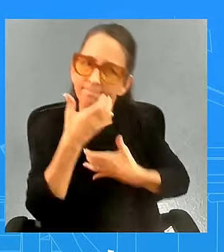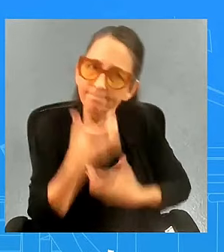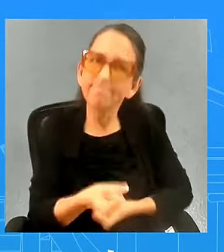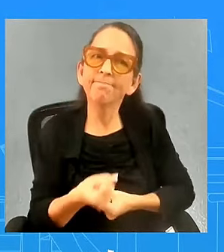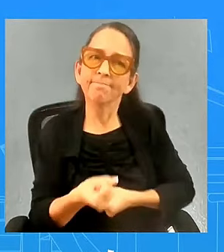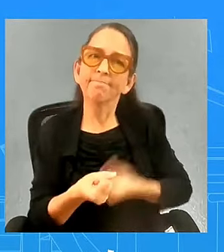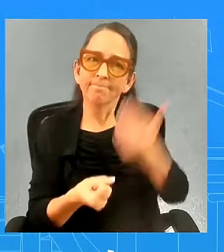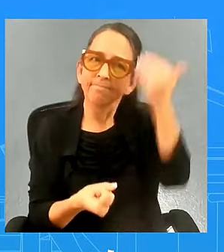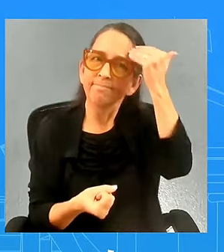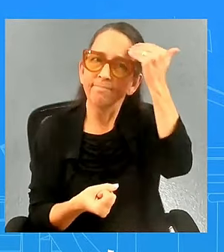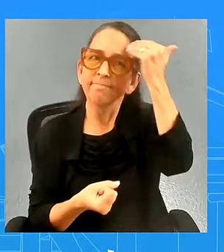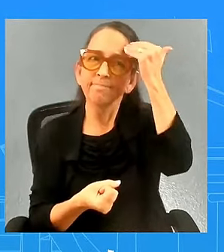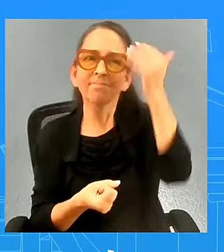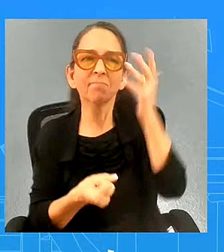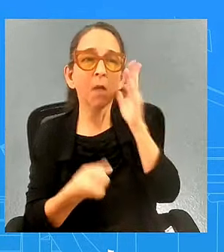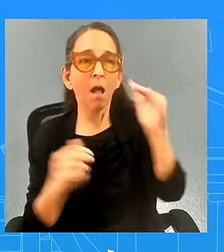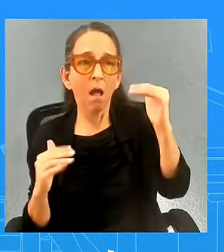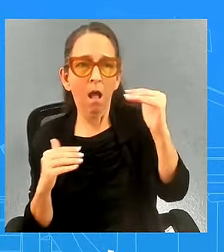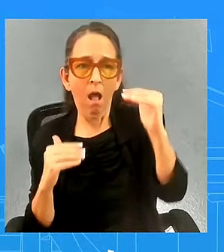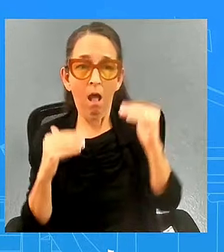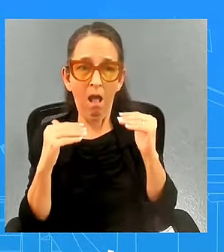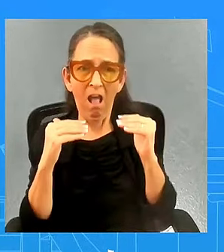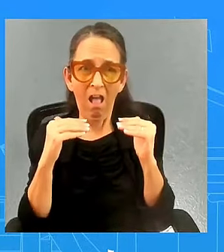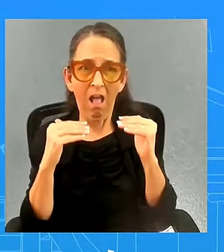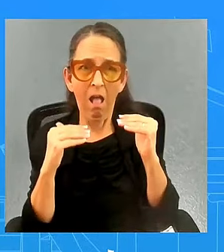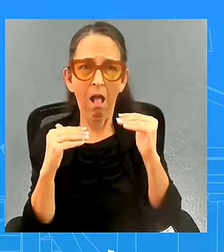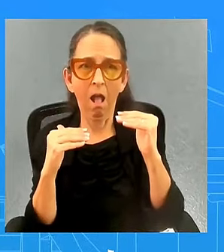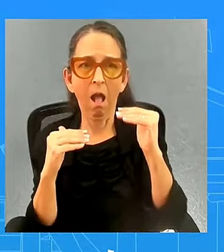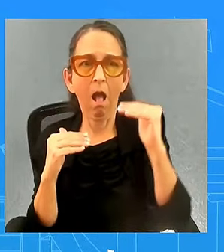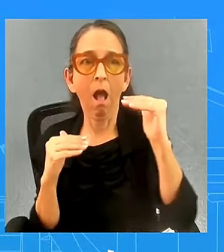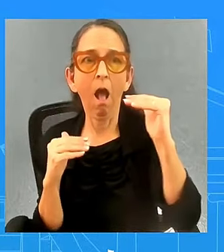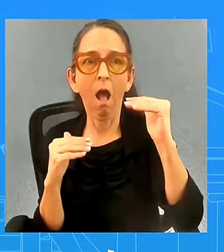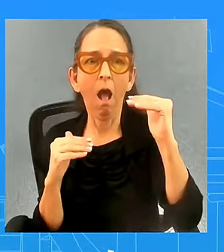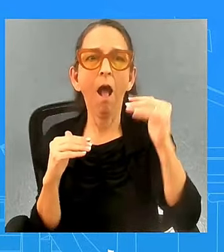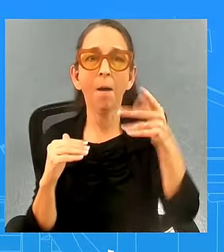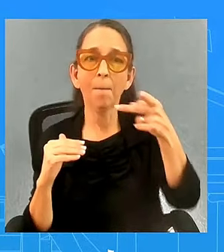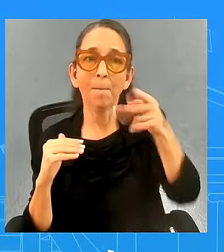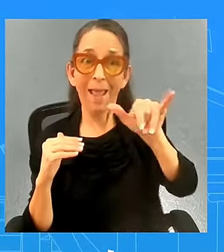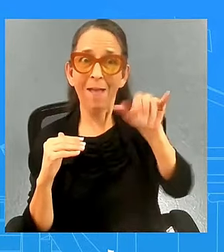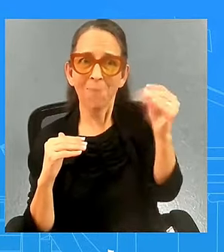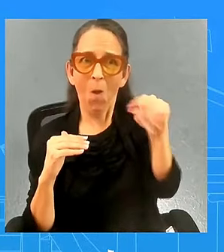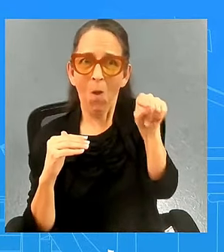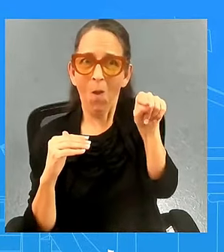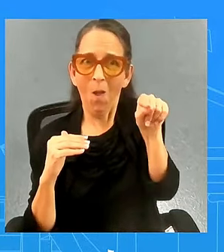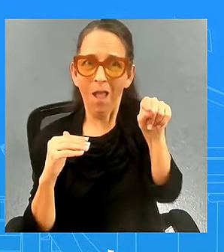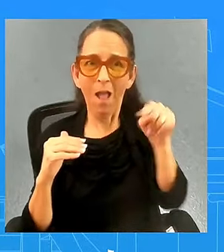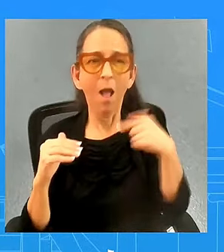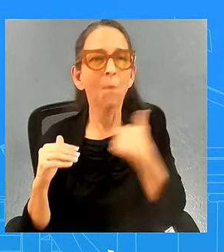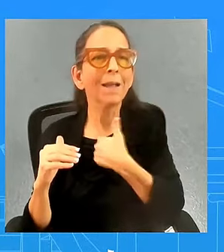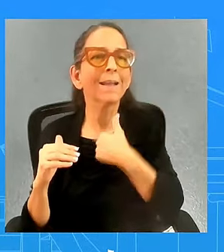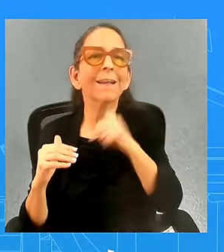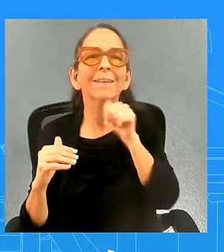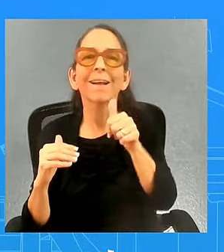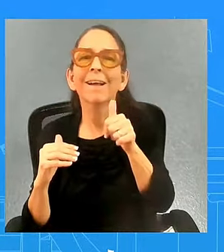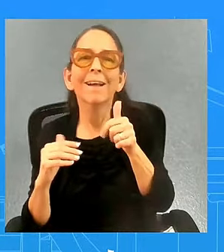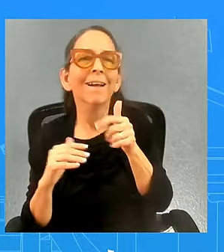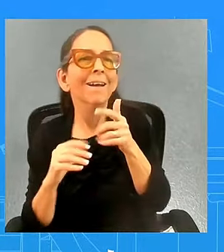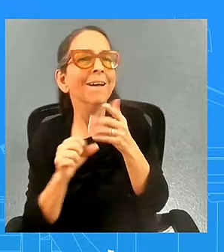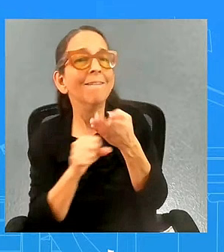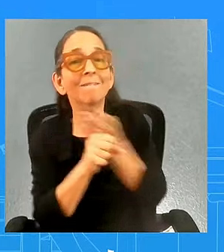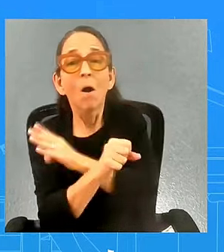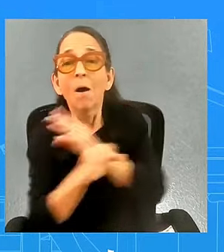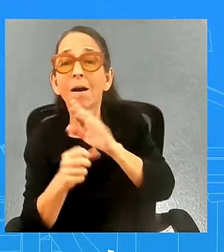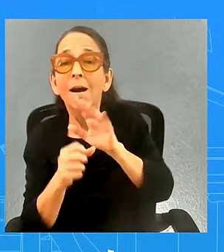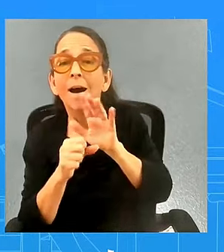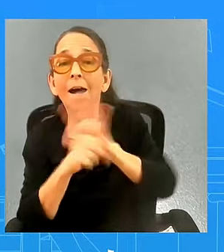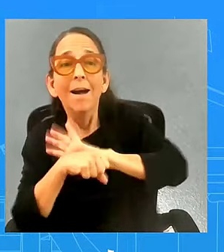starting around now and that's exactly what we've seen we're not back to pre-pandemic levels our work isn't